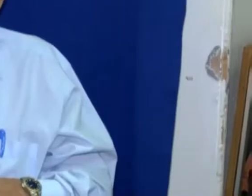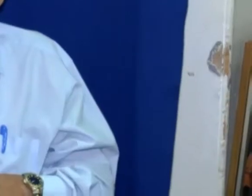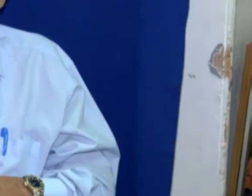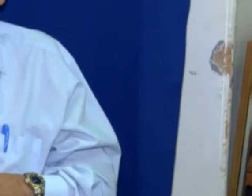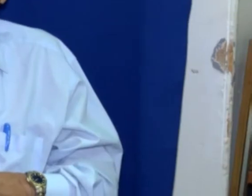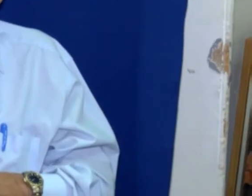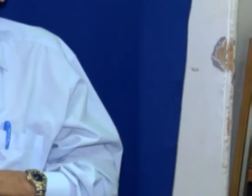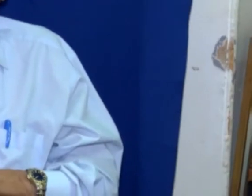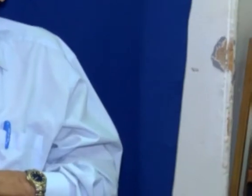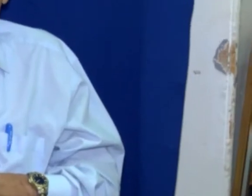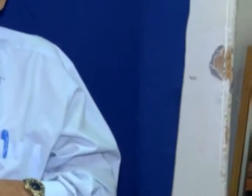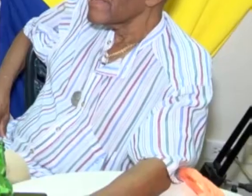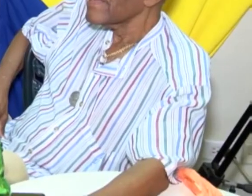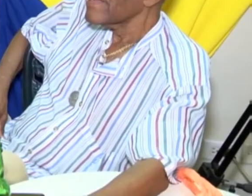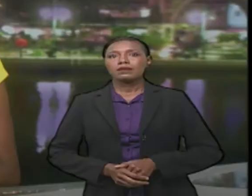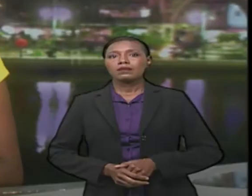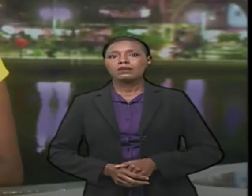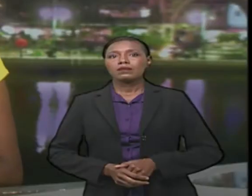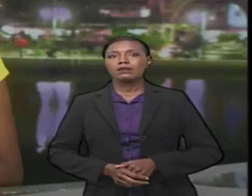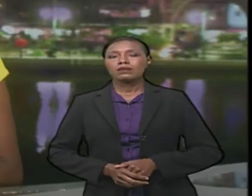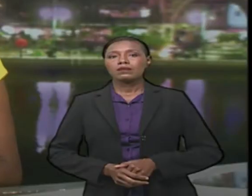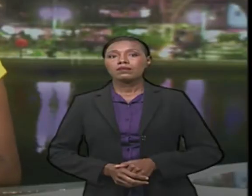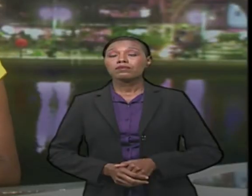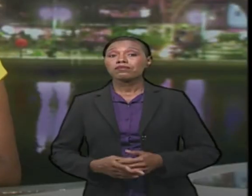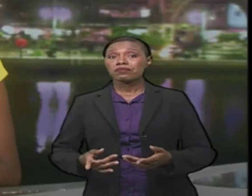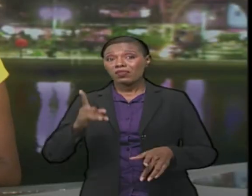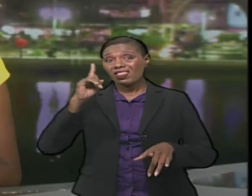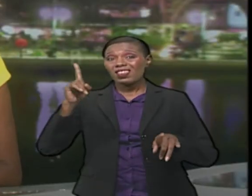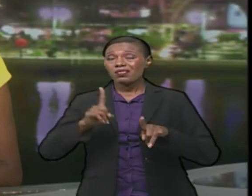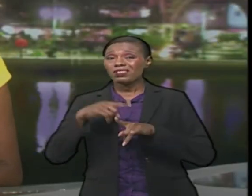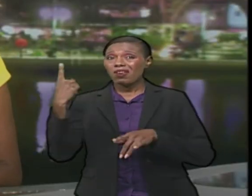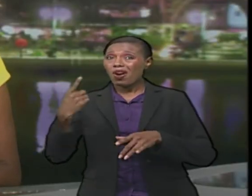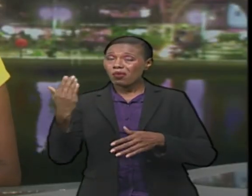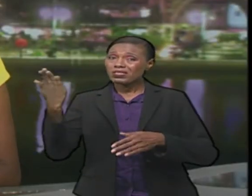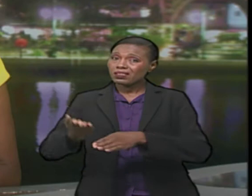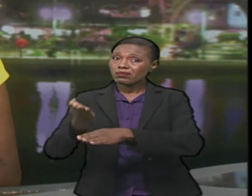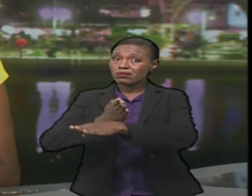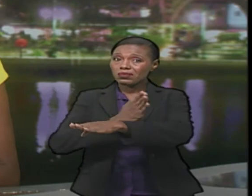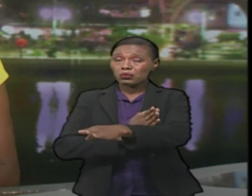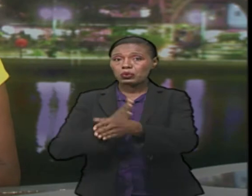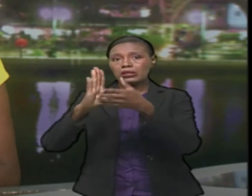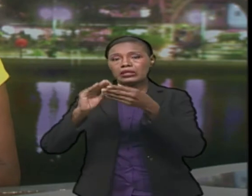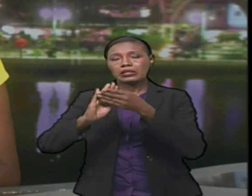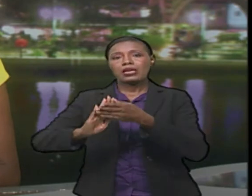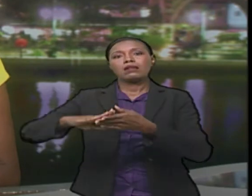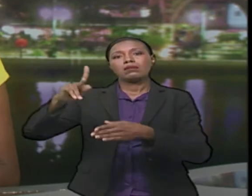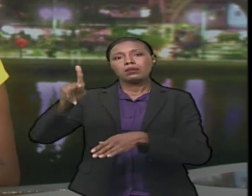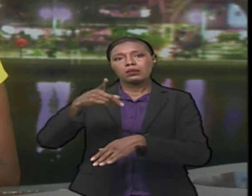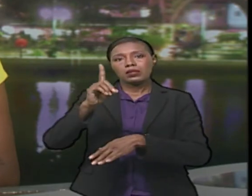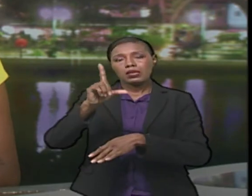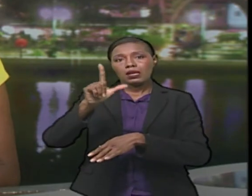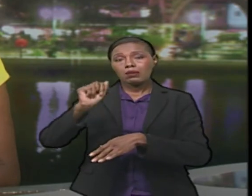state and the sterling work of the DLP. Now, while agreeing that there's always room for improvement, he says the party has made a